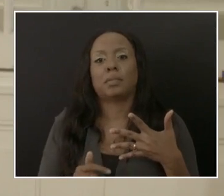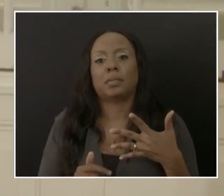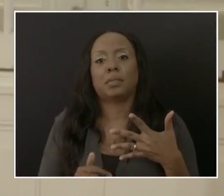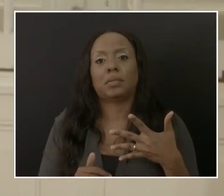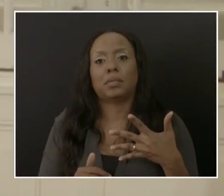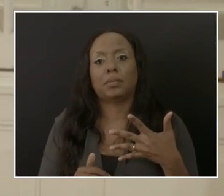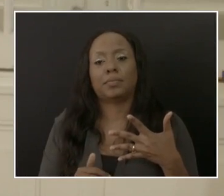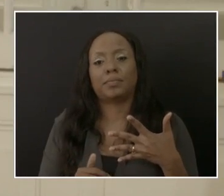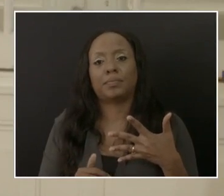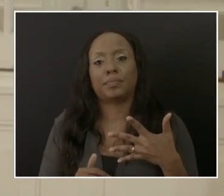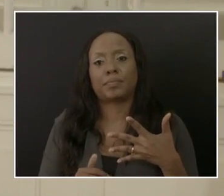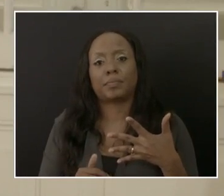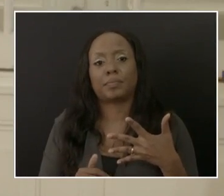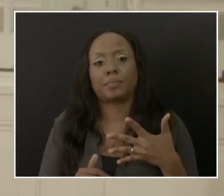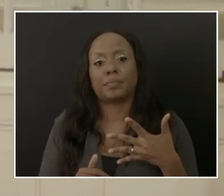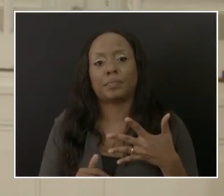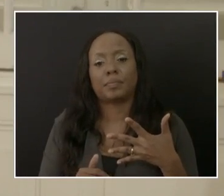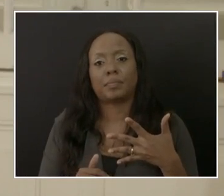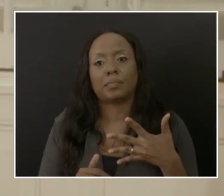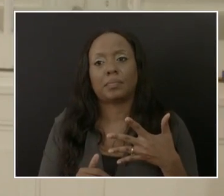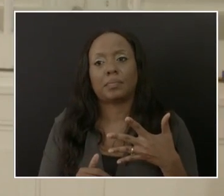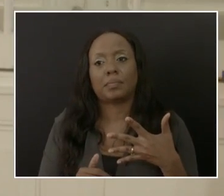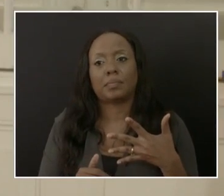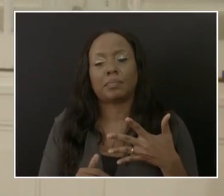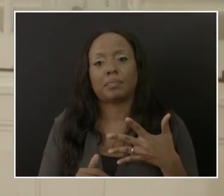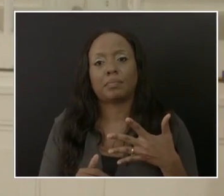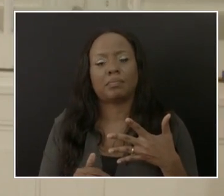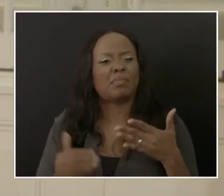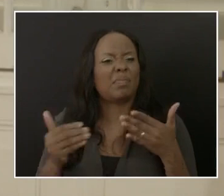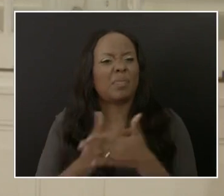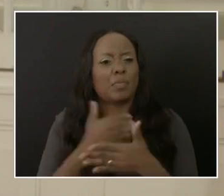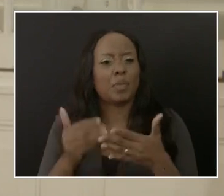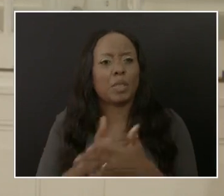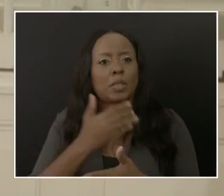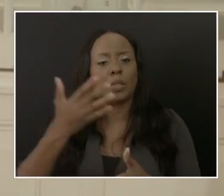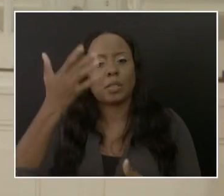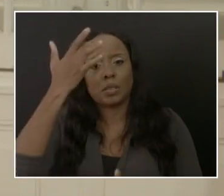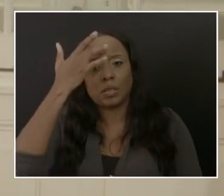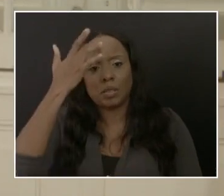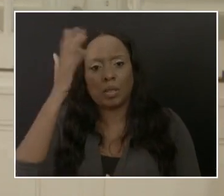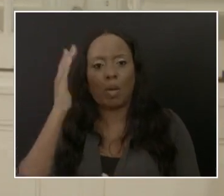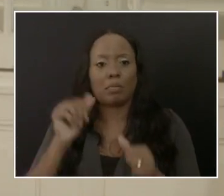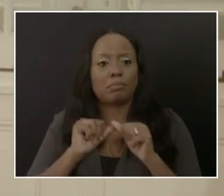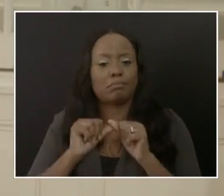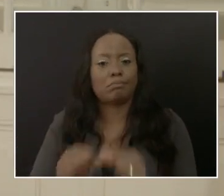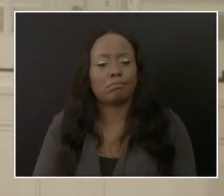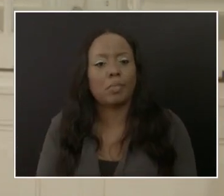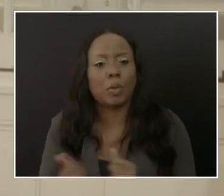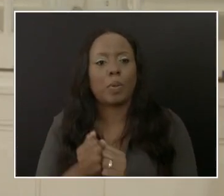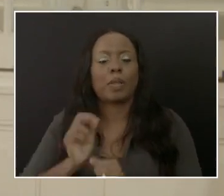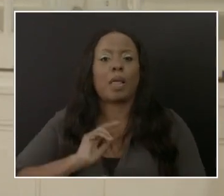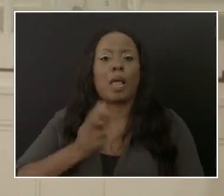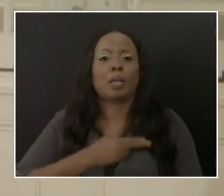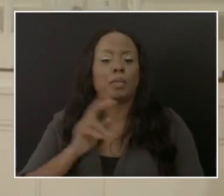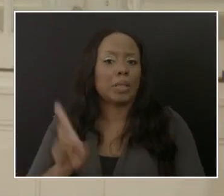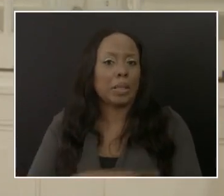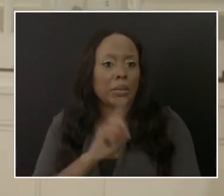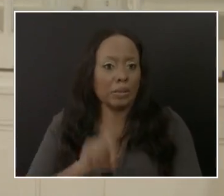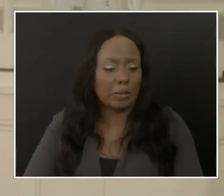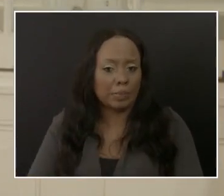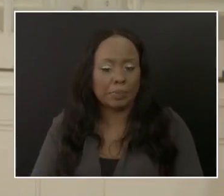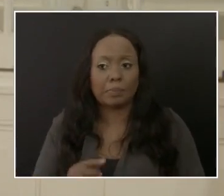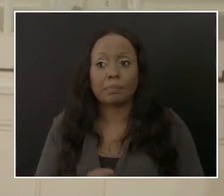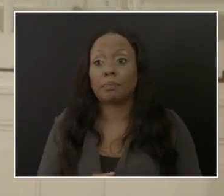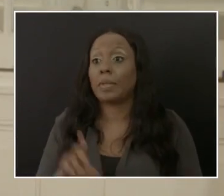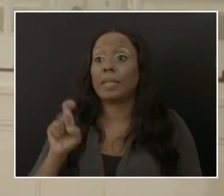respect to, um, new and emerging diseases will be with us for a period of time. We need to live